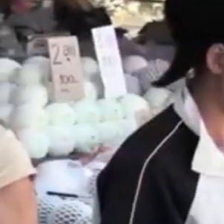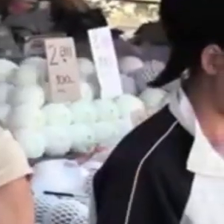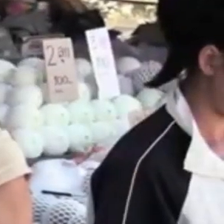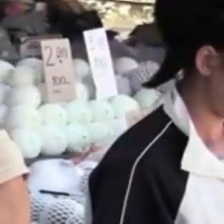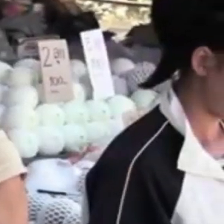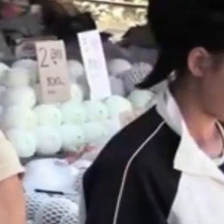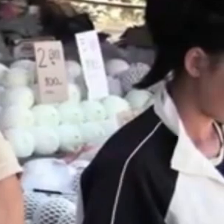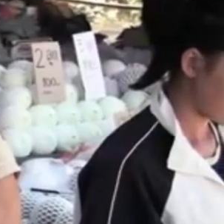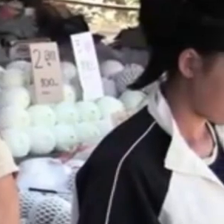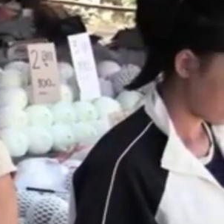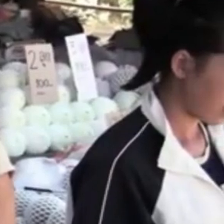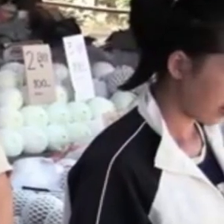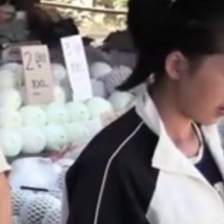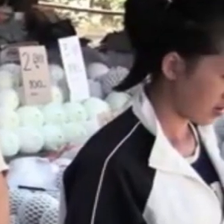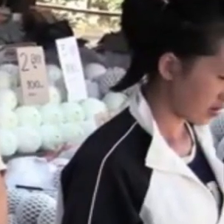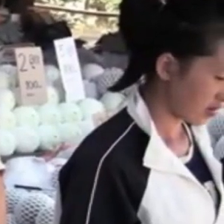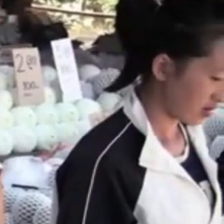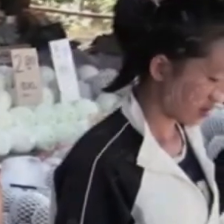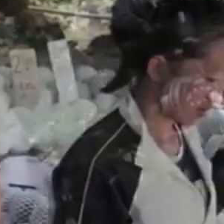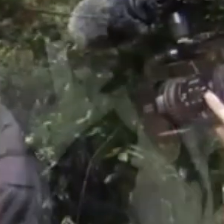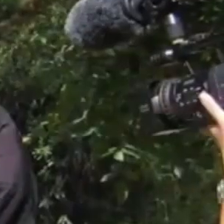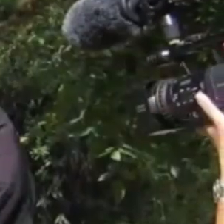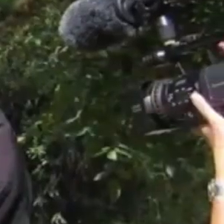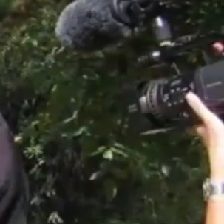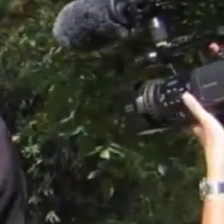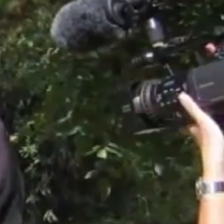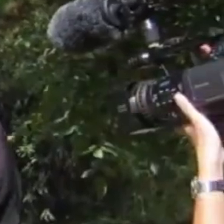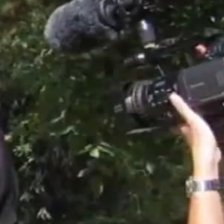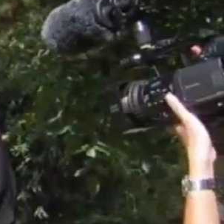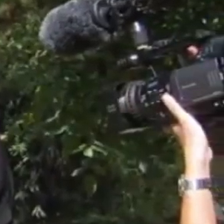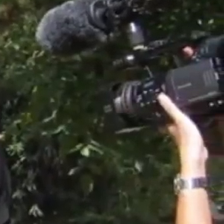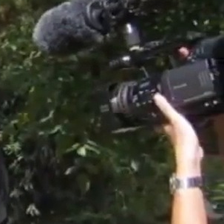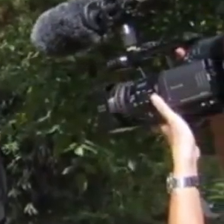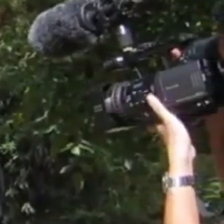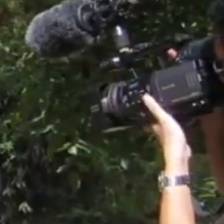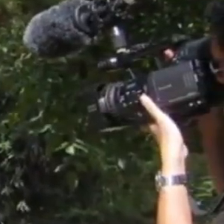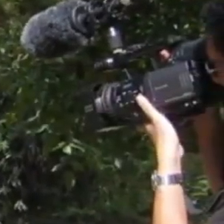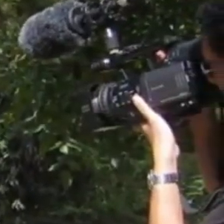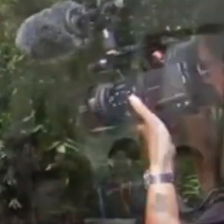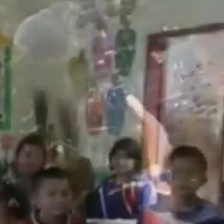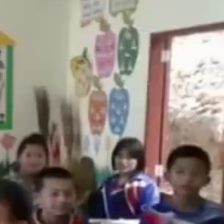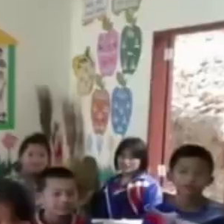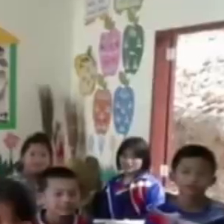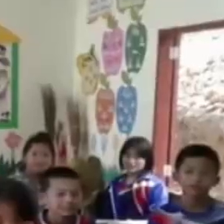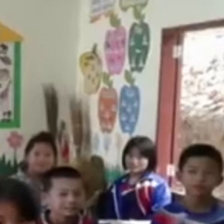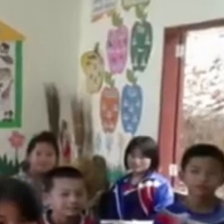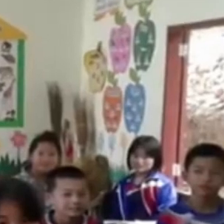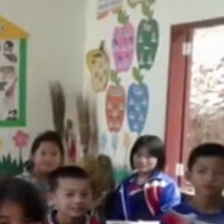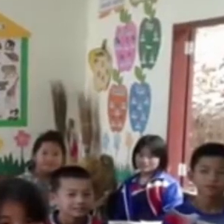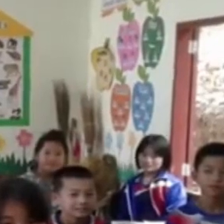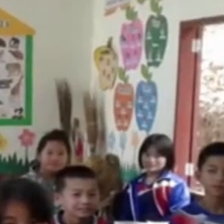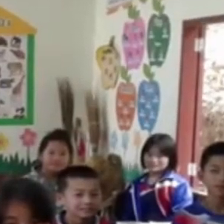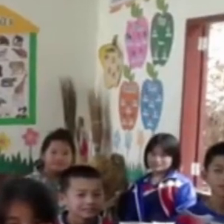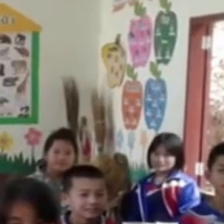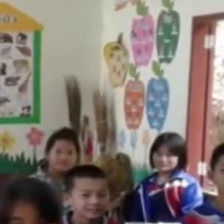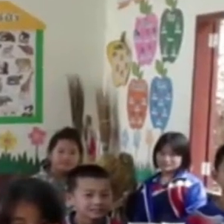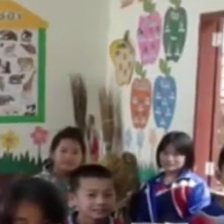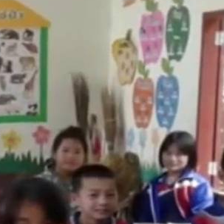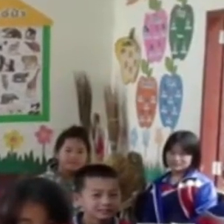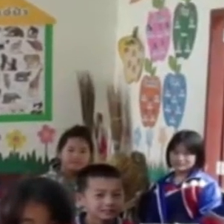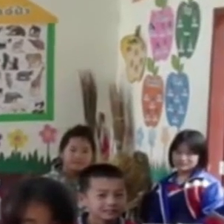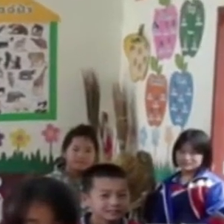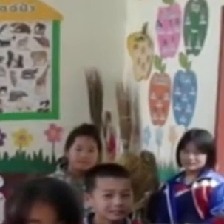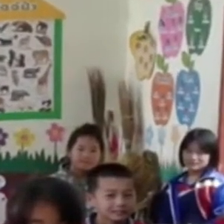our years on the field, we have met many, many global workers who have obeyed God's call to